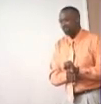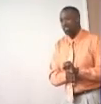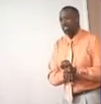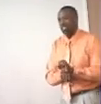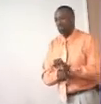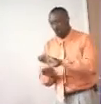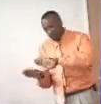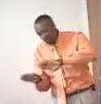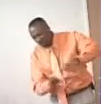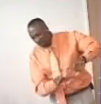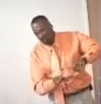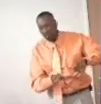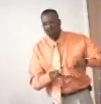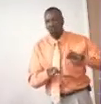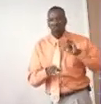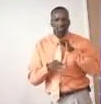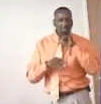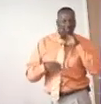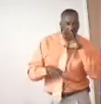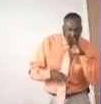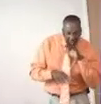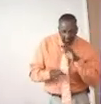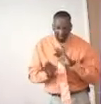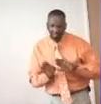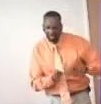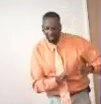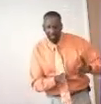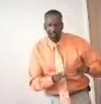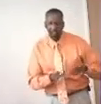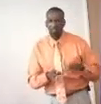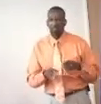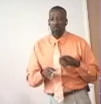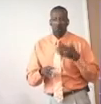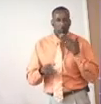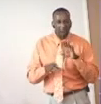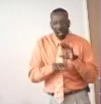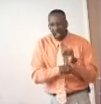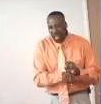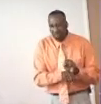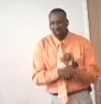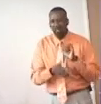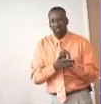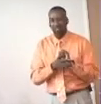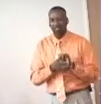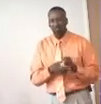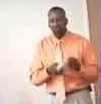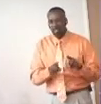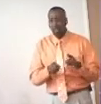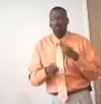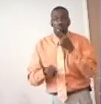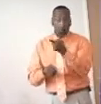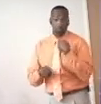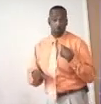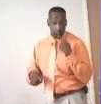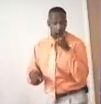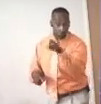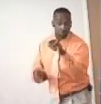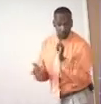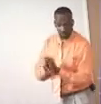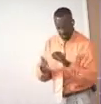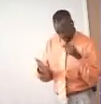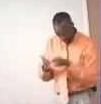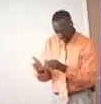It says, get rid of all moral filth and evil that is so prevalent. Now, remember, I told you